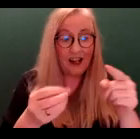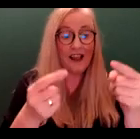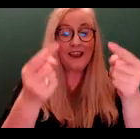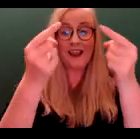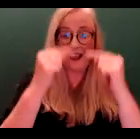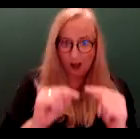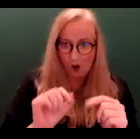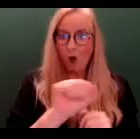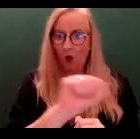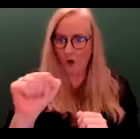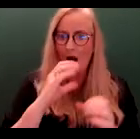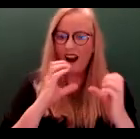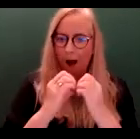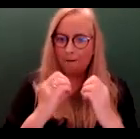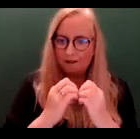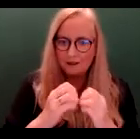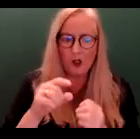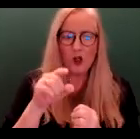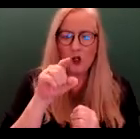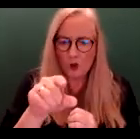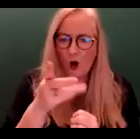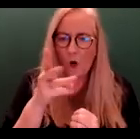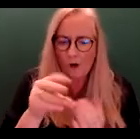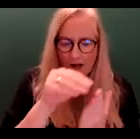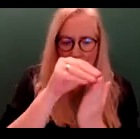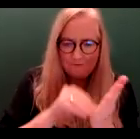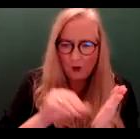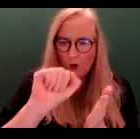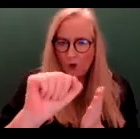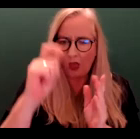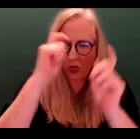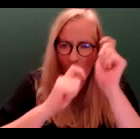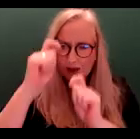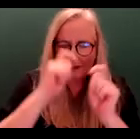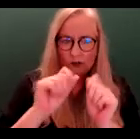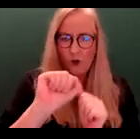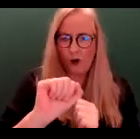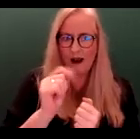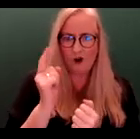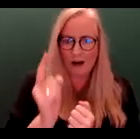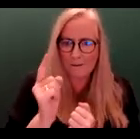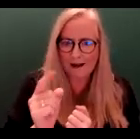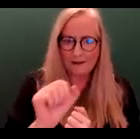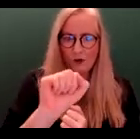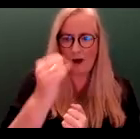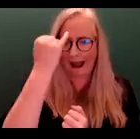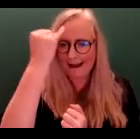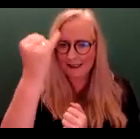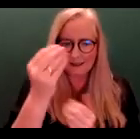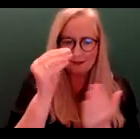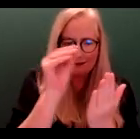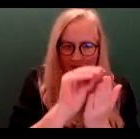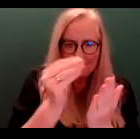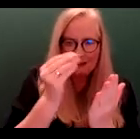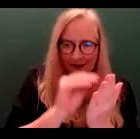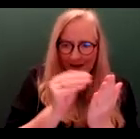comment. This is where you are going to get your thoughts, your recommendations, your ideas together, and you're going to put